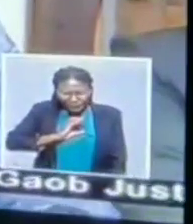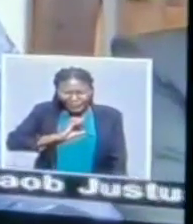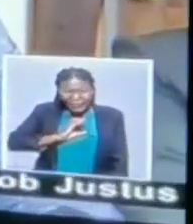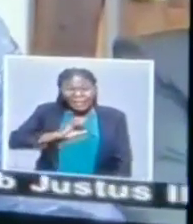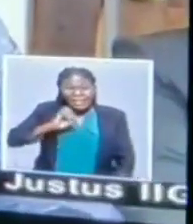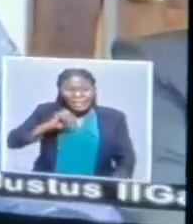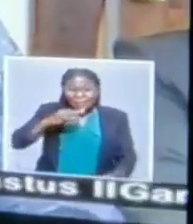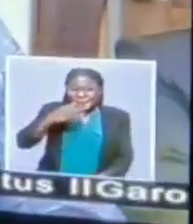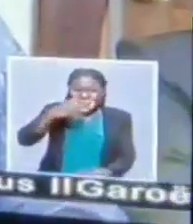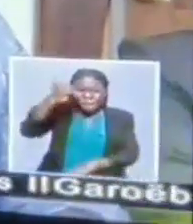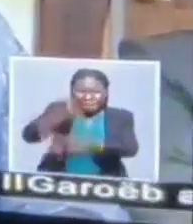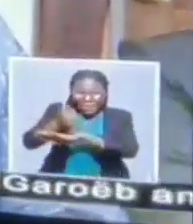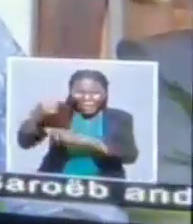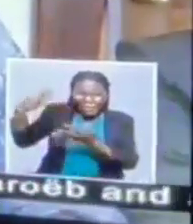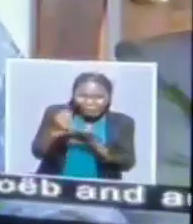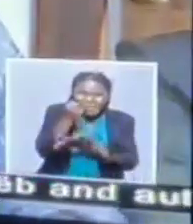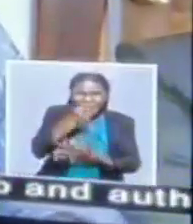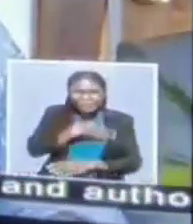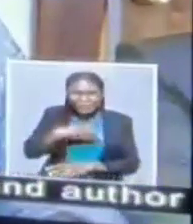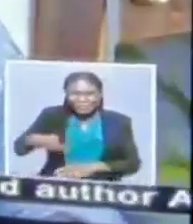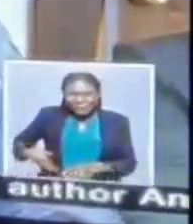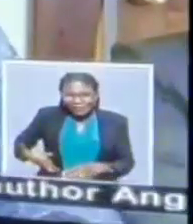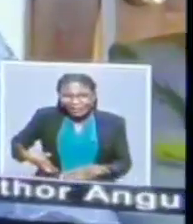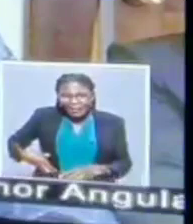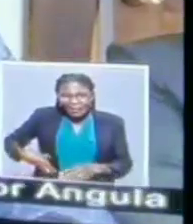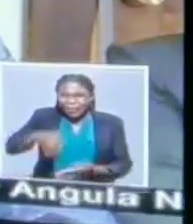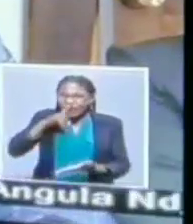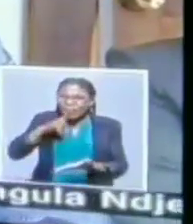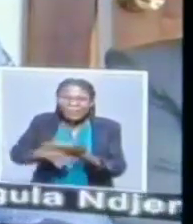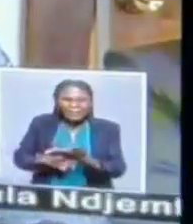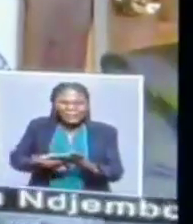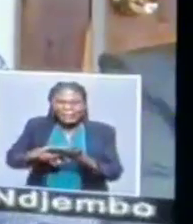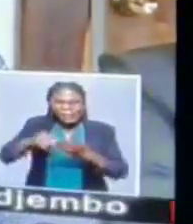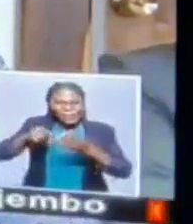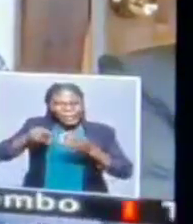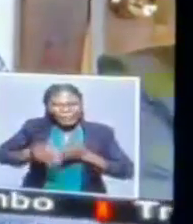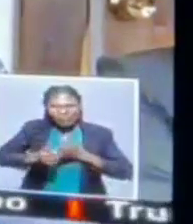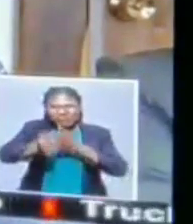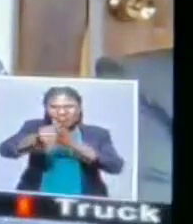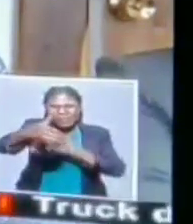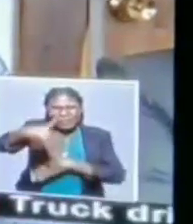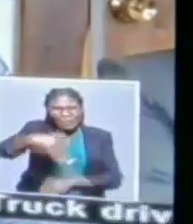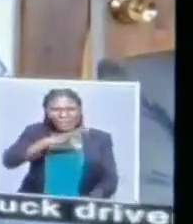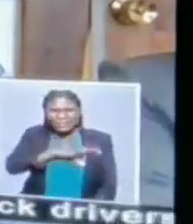president of the Republic of Namibia without a salary is